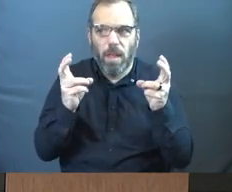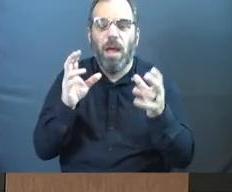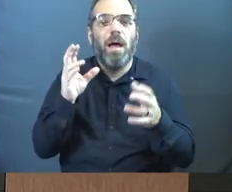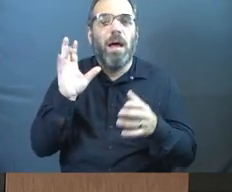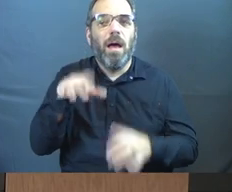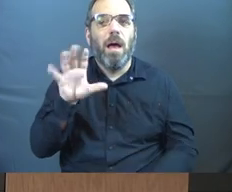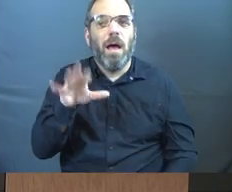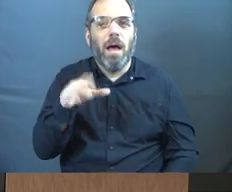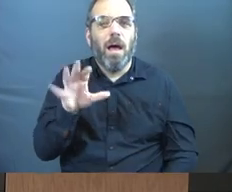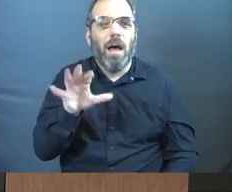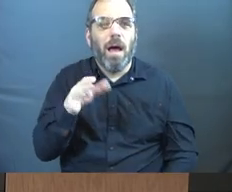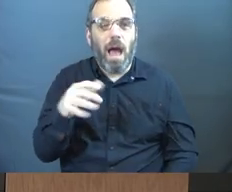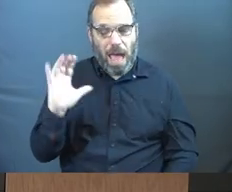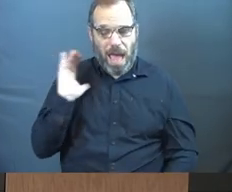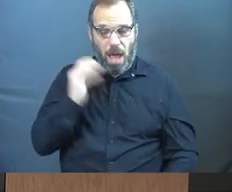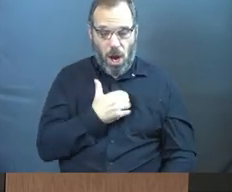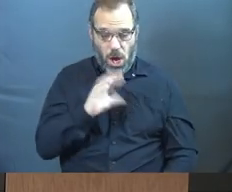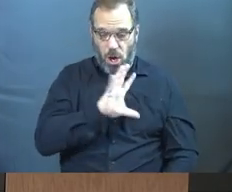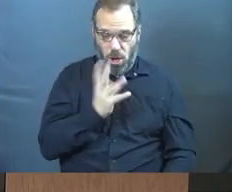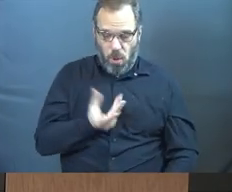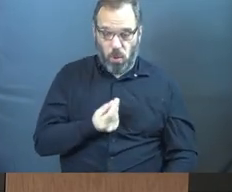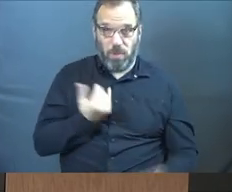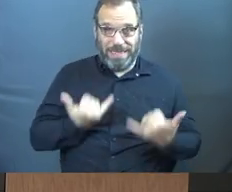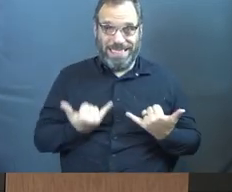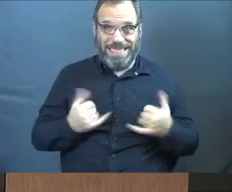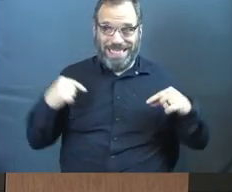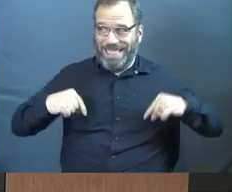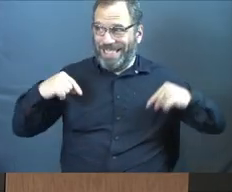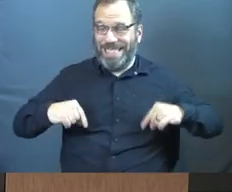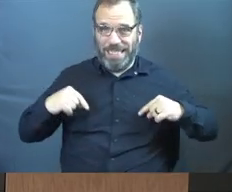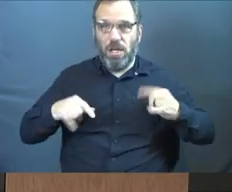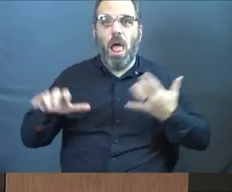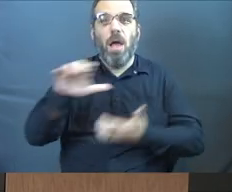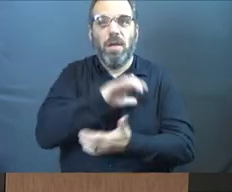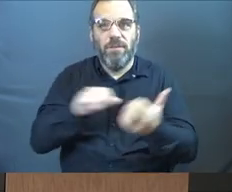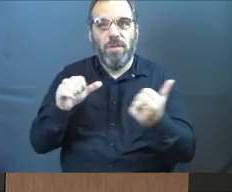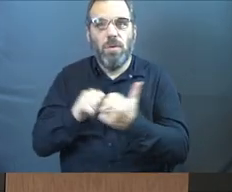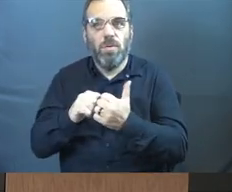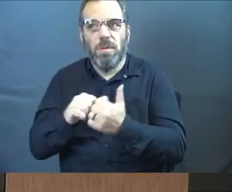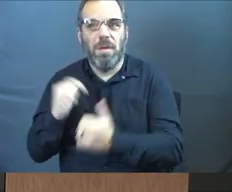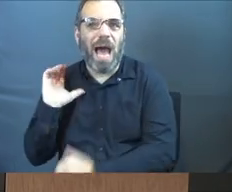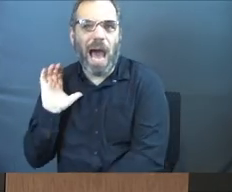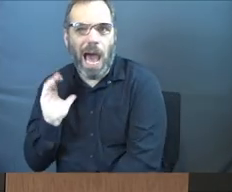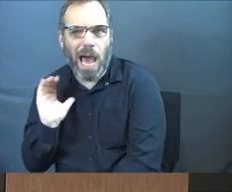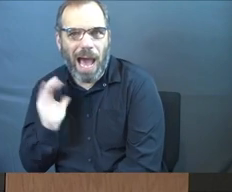this is why, because our culture has confused us.